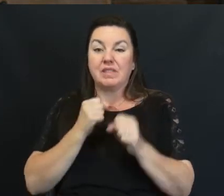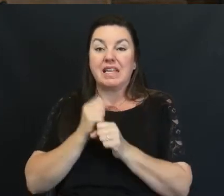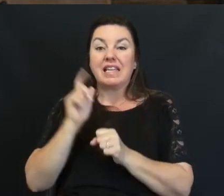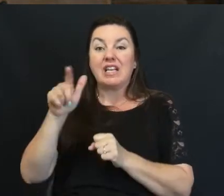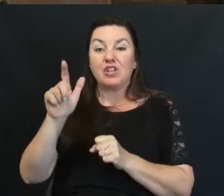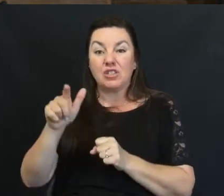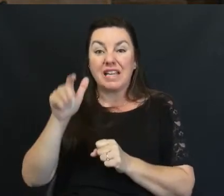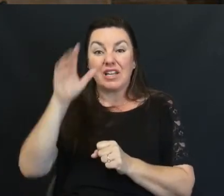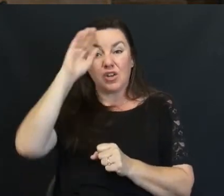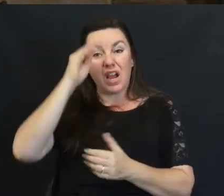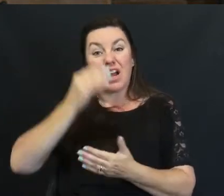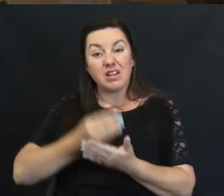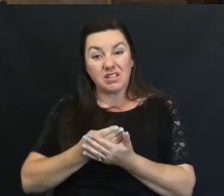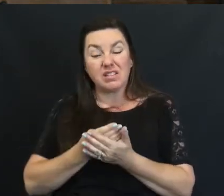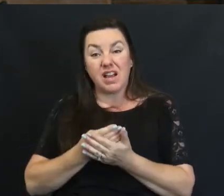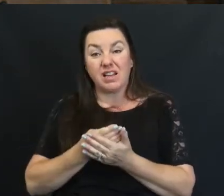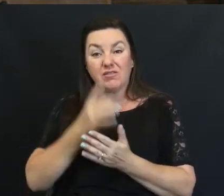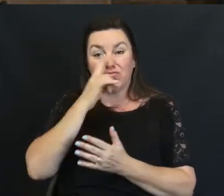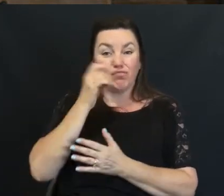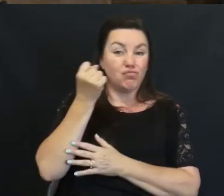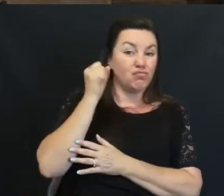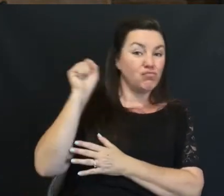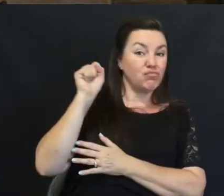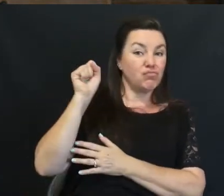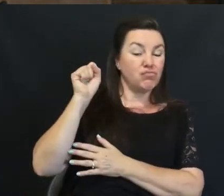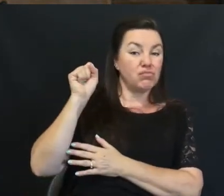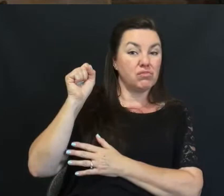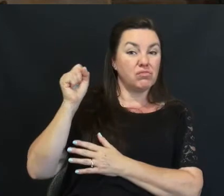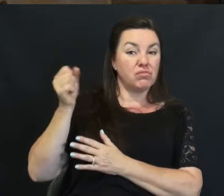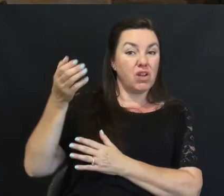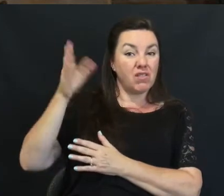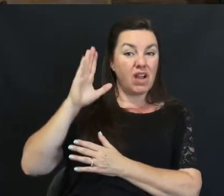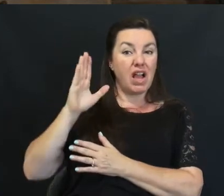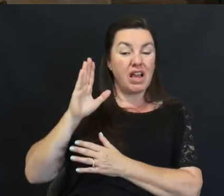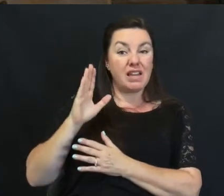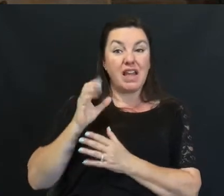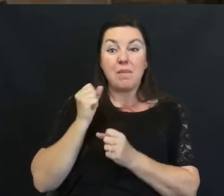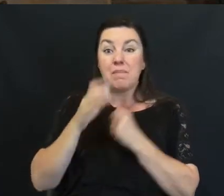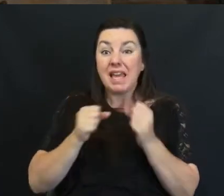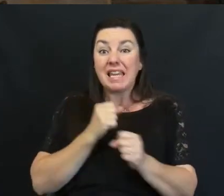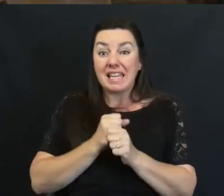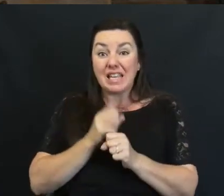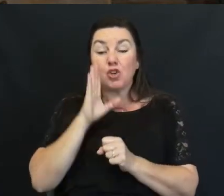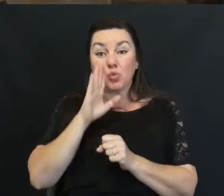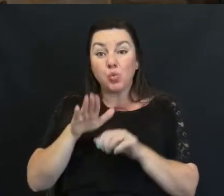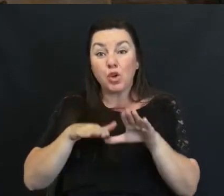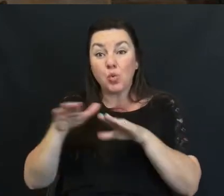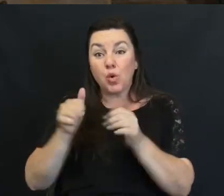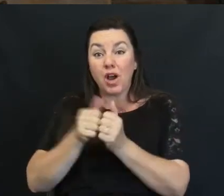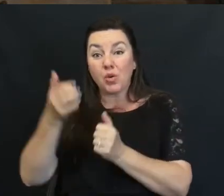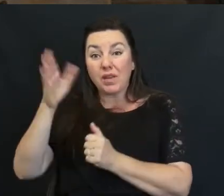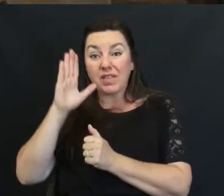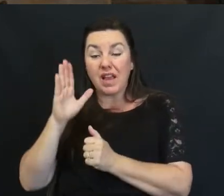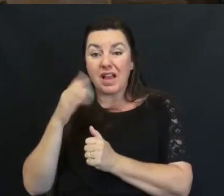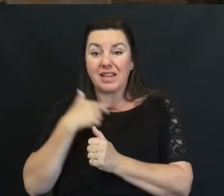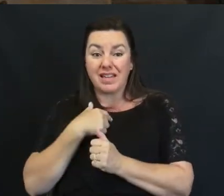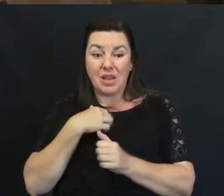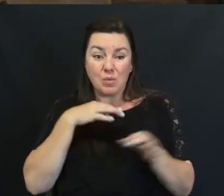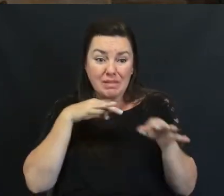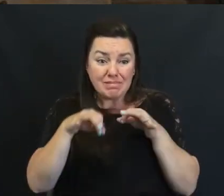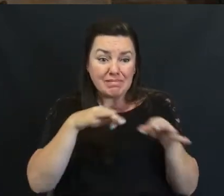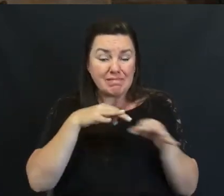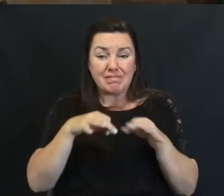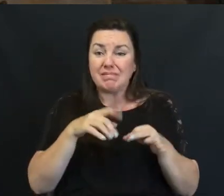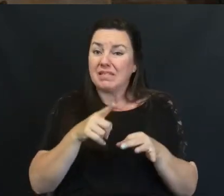Turned his back On God After walking With the Lord For decades Nothing we said Could change His disillusionment